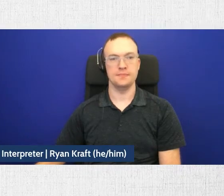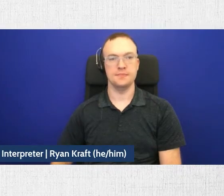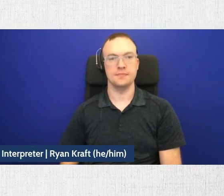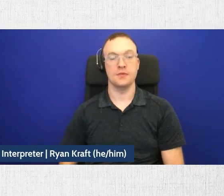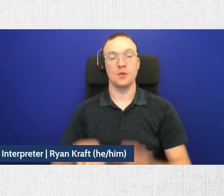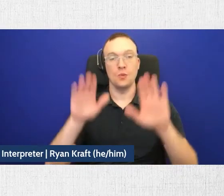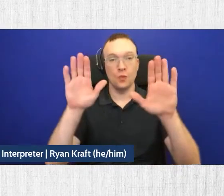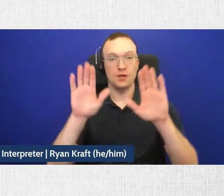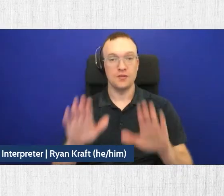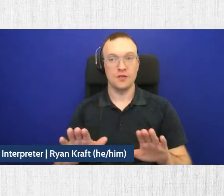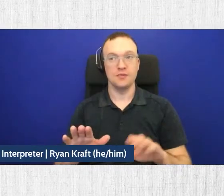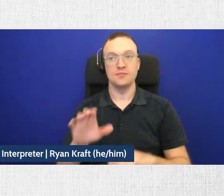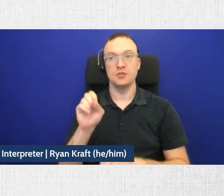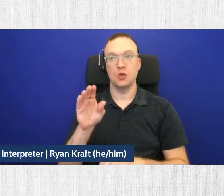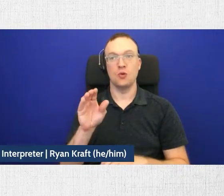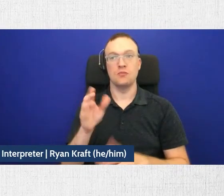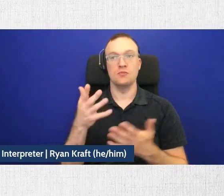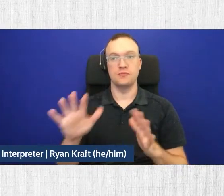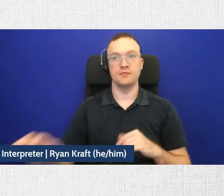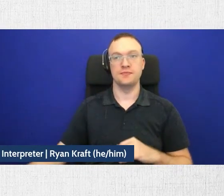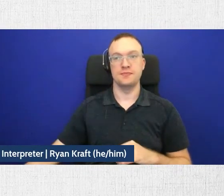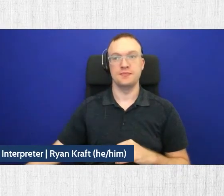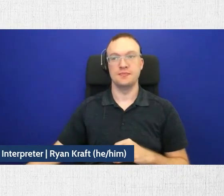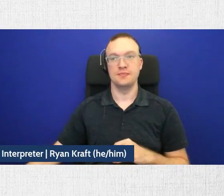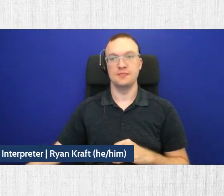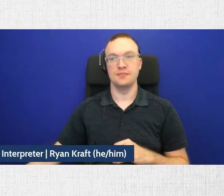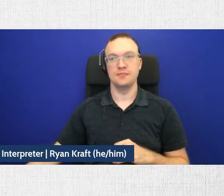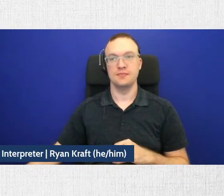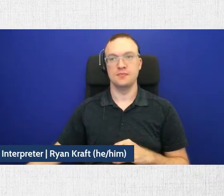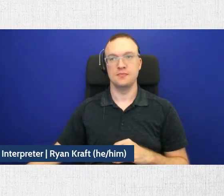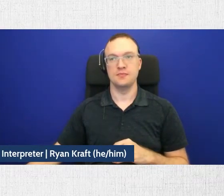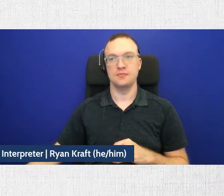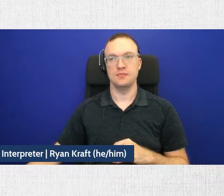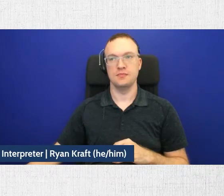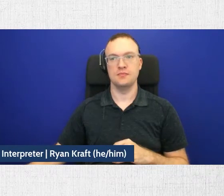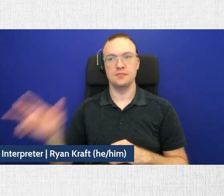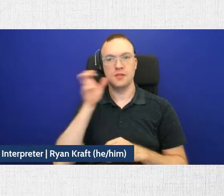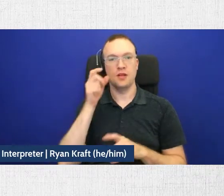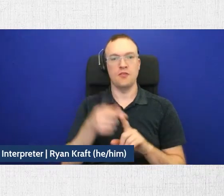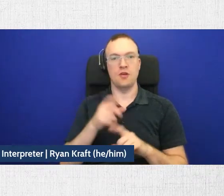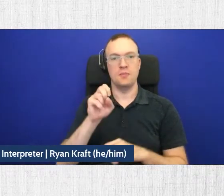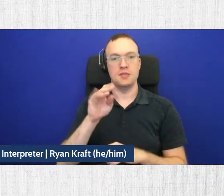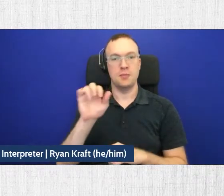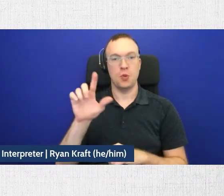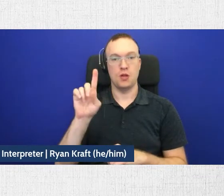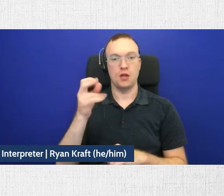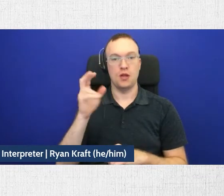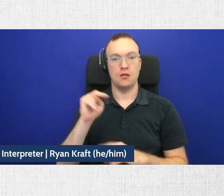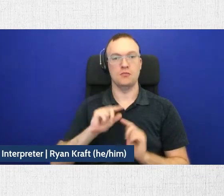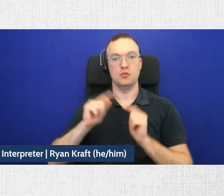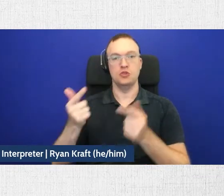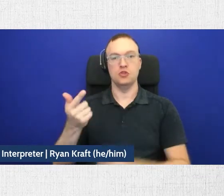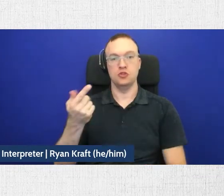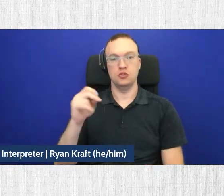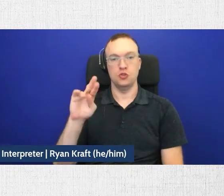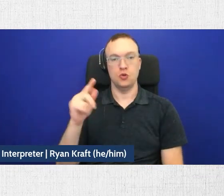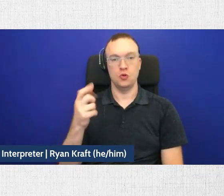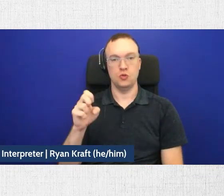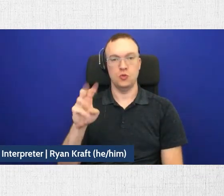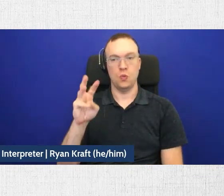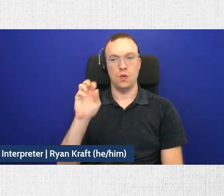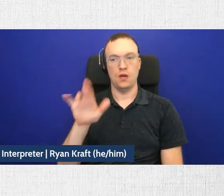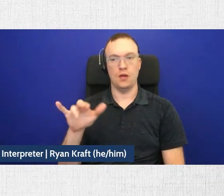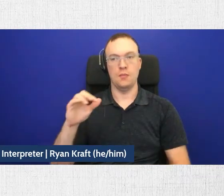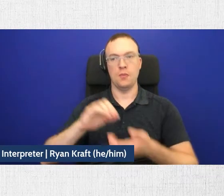Wonderful. So after hearing from Samuel Dahan, I'm going to pass the mic briefly to George Ray, who is a partner at Bordner